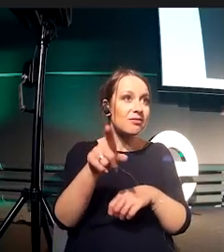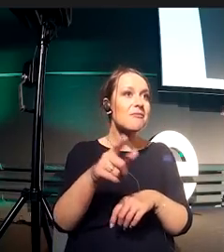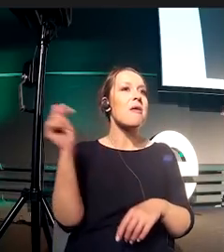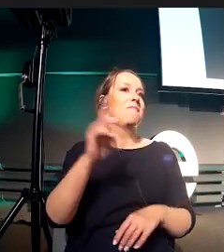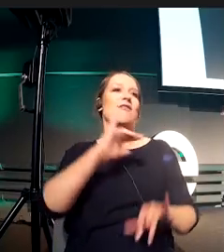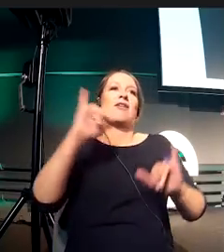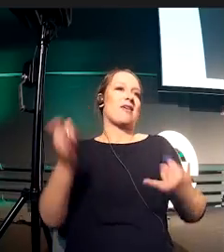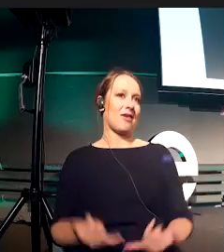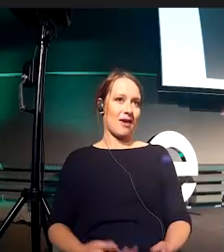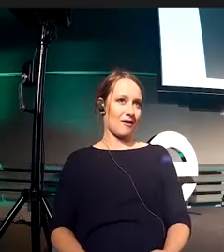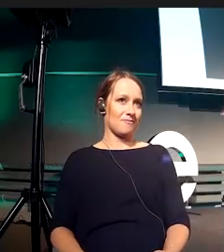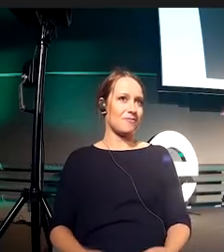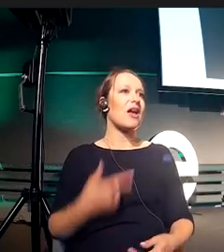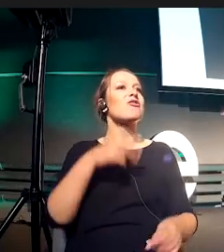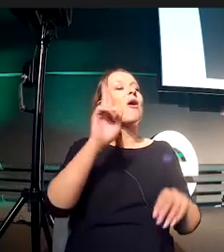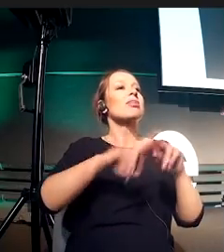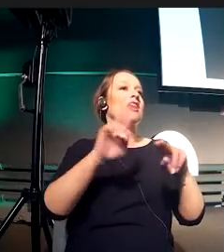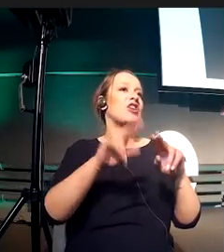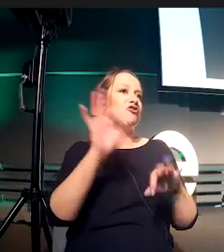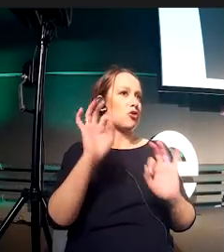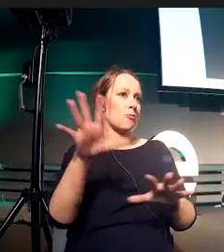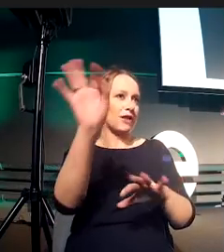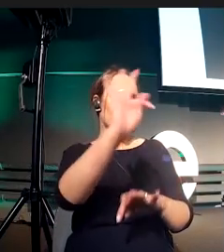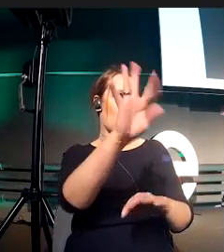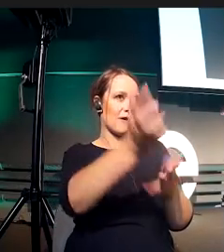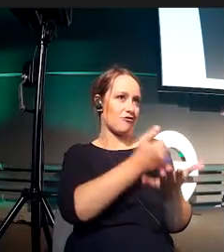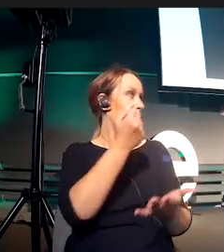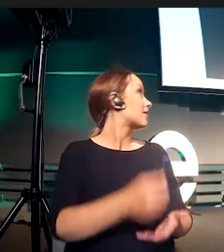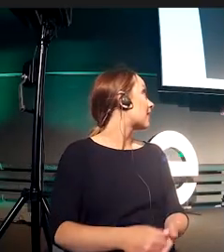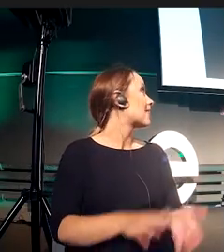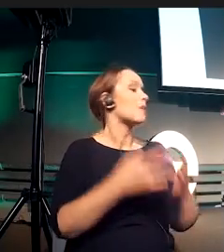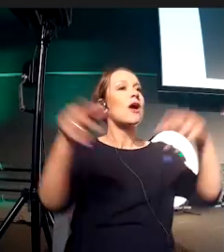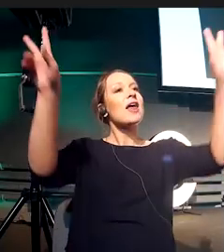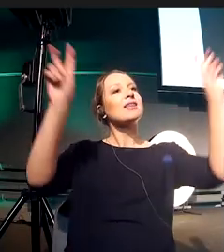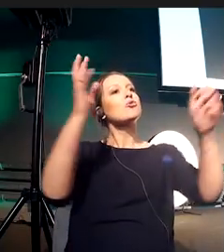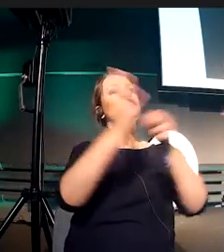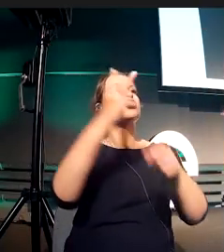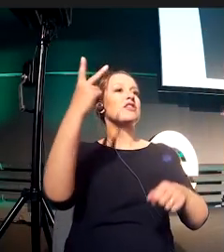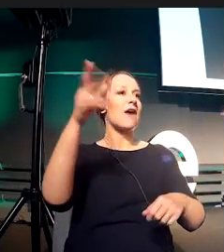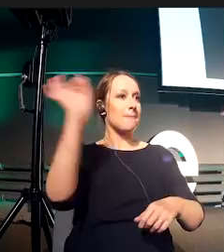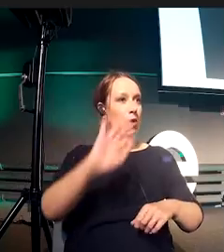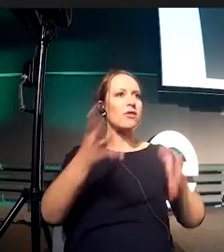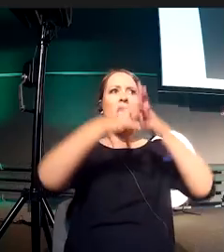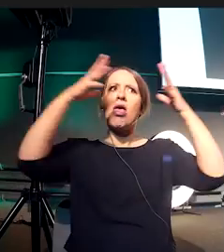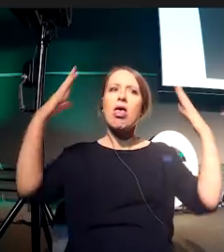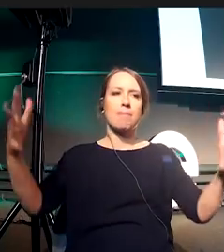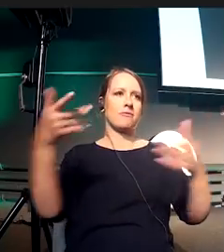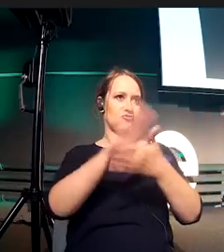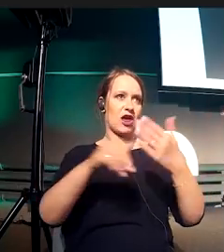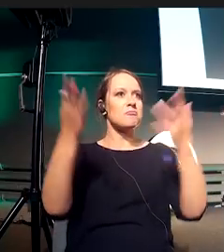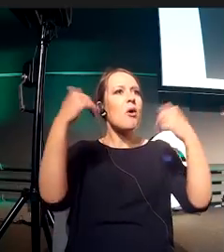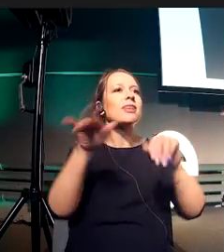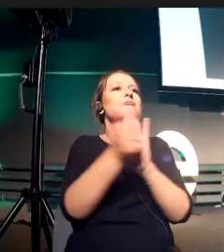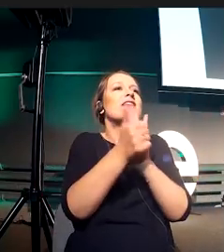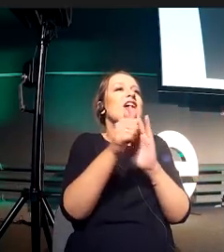the title is 42%, which is the biggest part. You have the subtitle is 16%. You have the